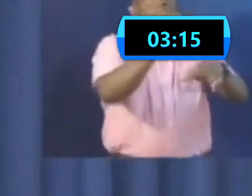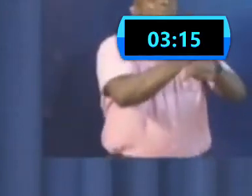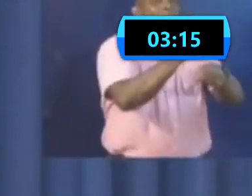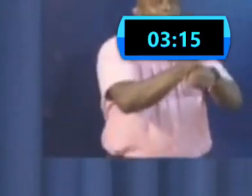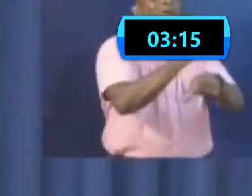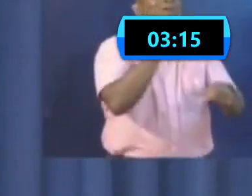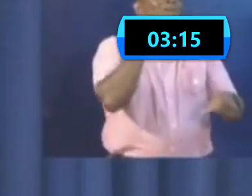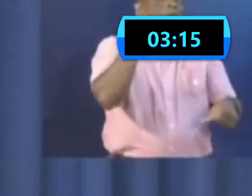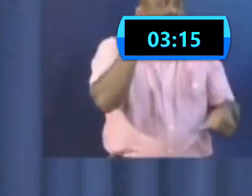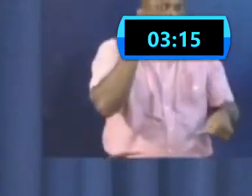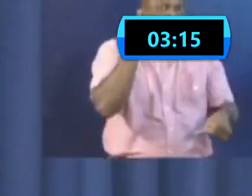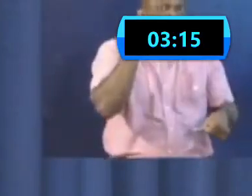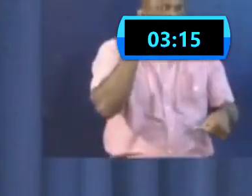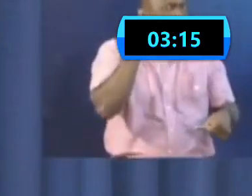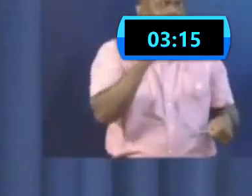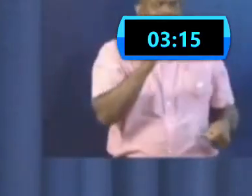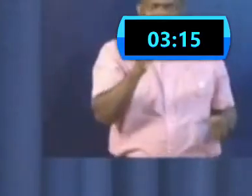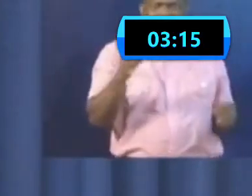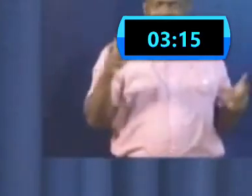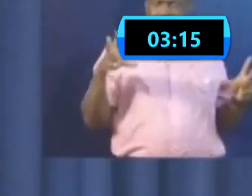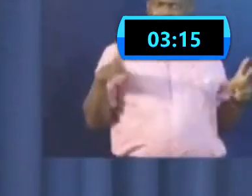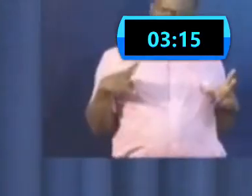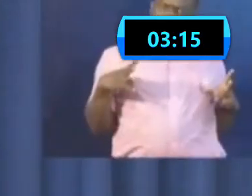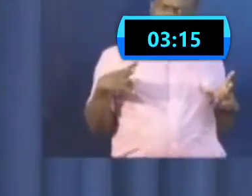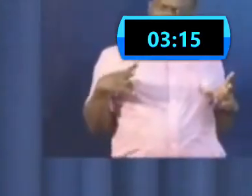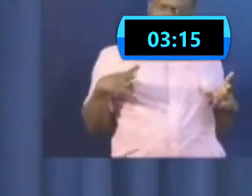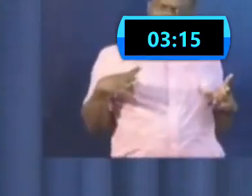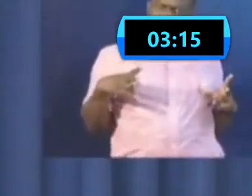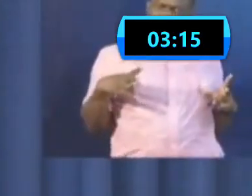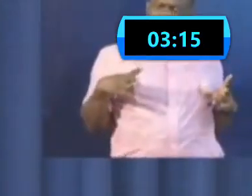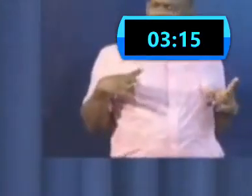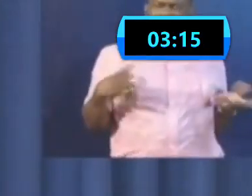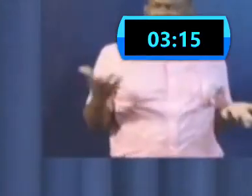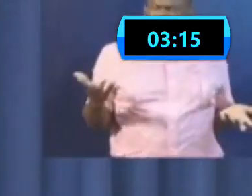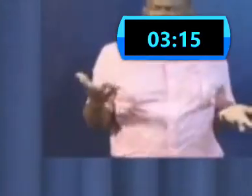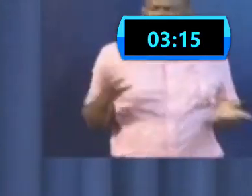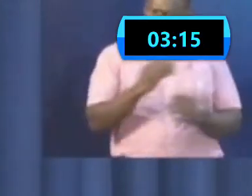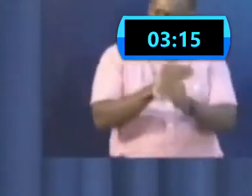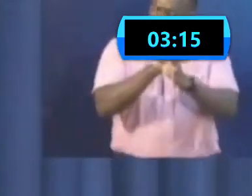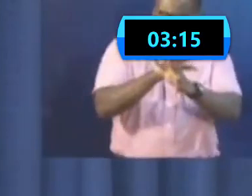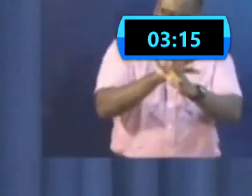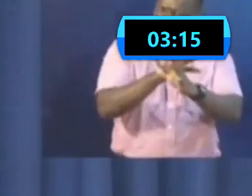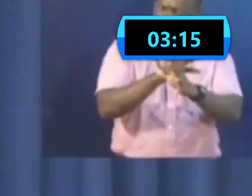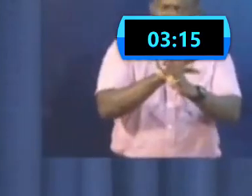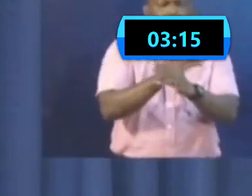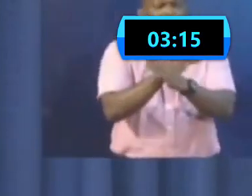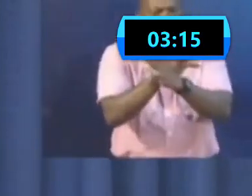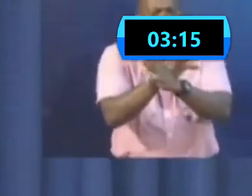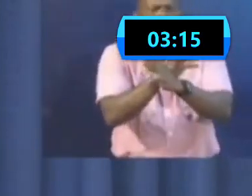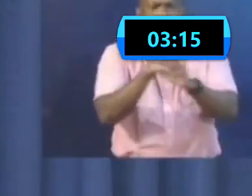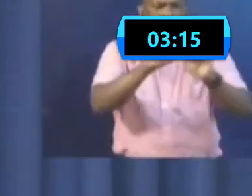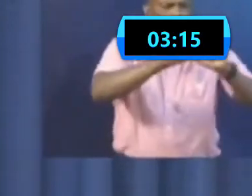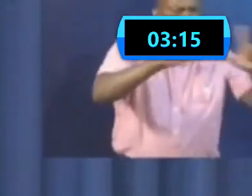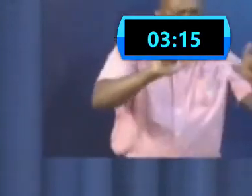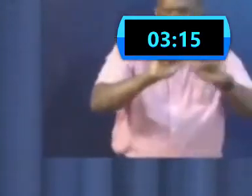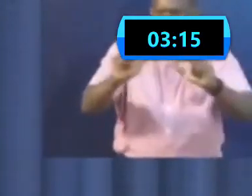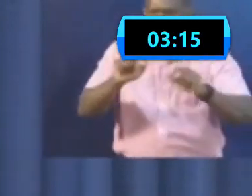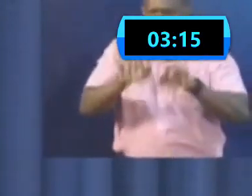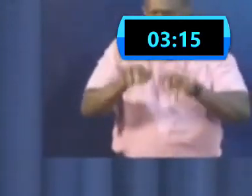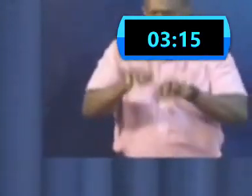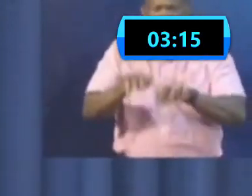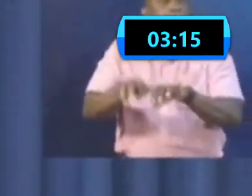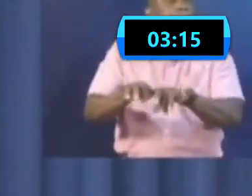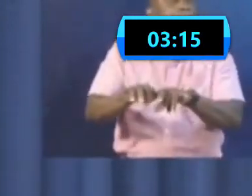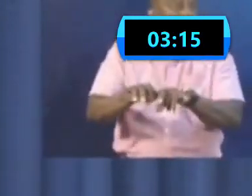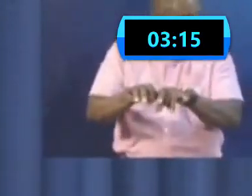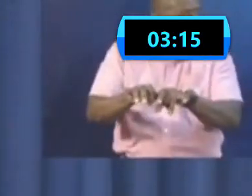home. If you're required to take part in teleconferencing, we're asking for that kind of cooperation. But